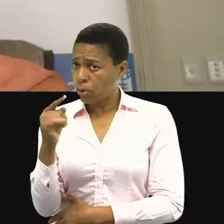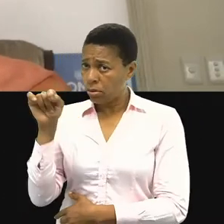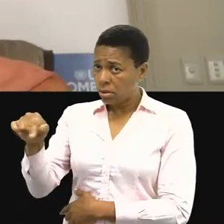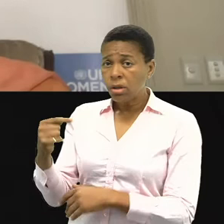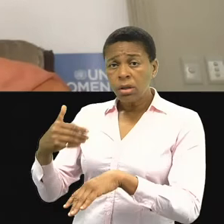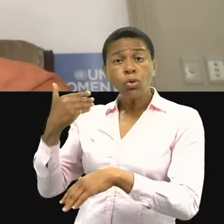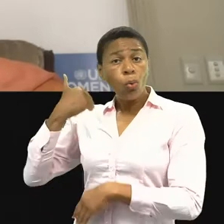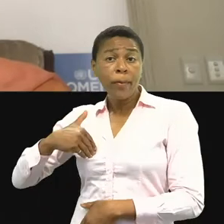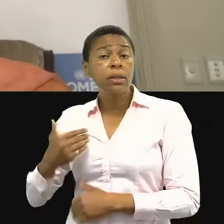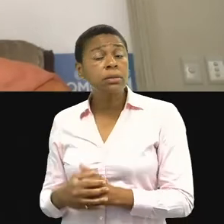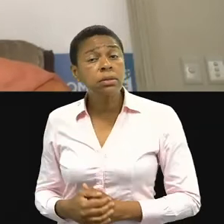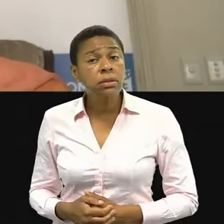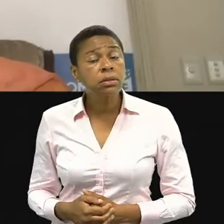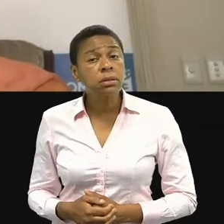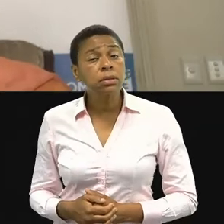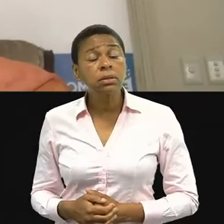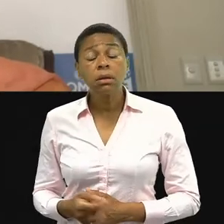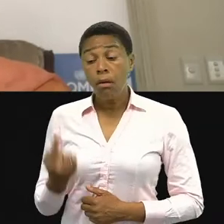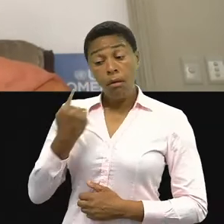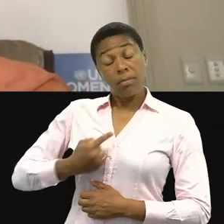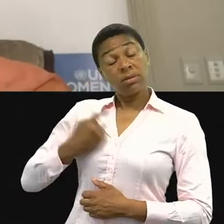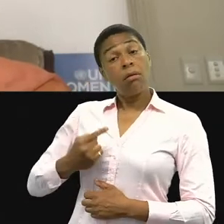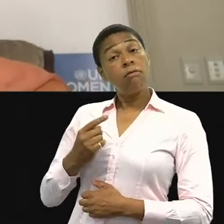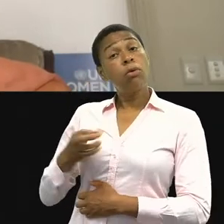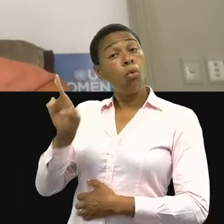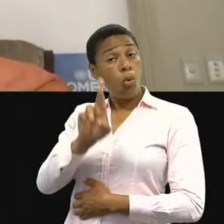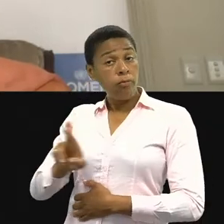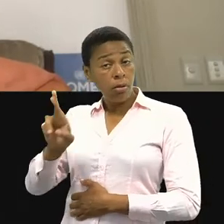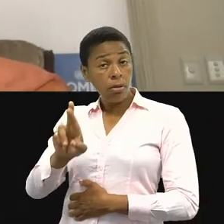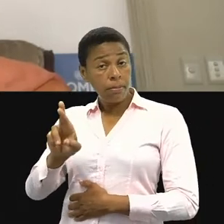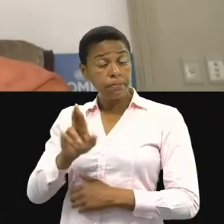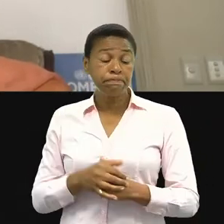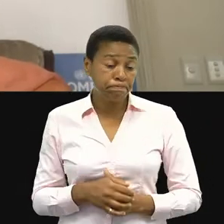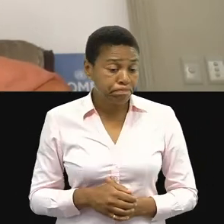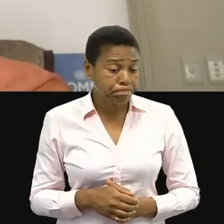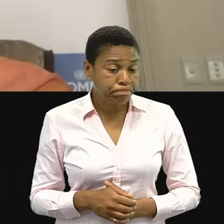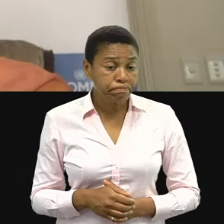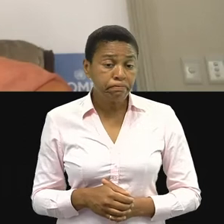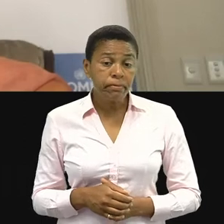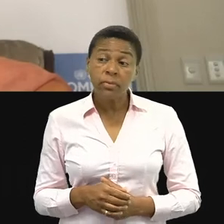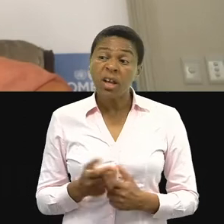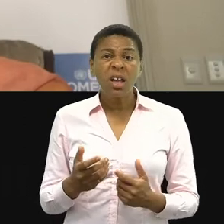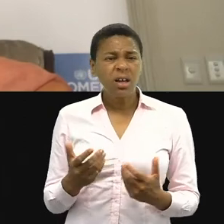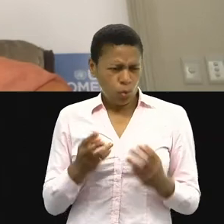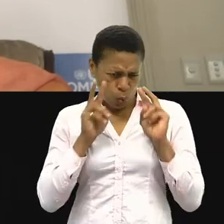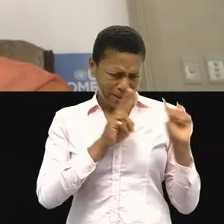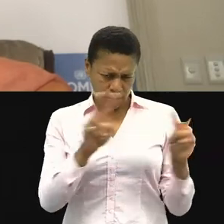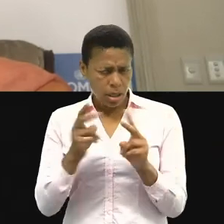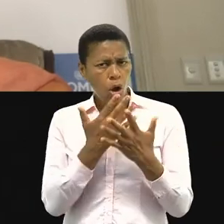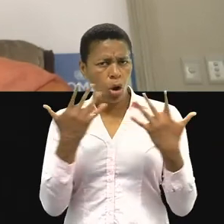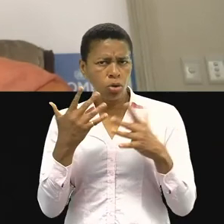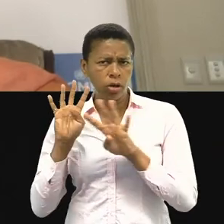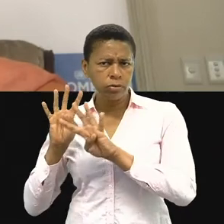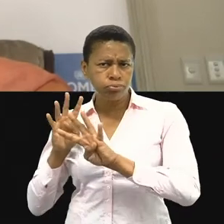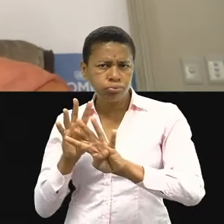I am hopeful that these protests are demonstrating